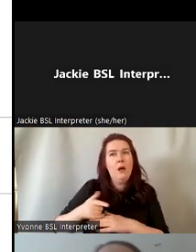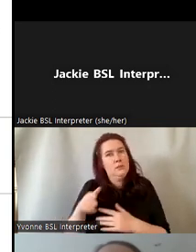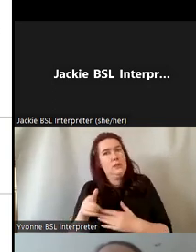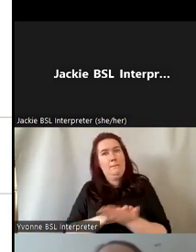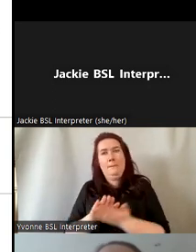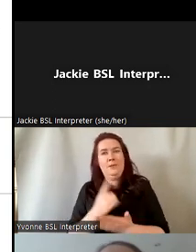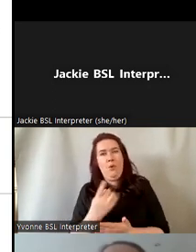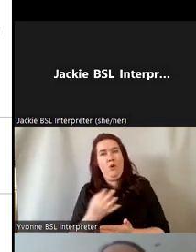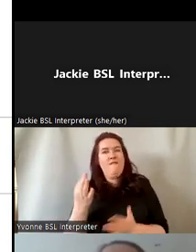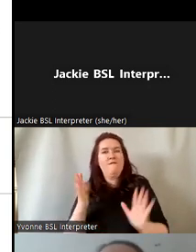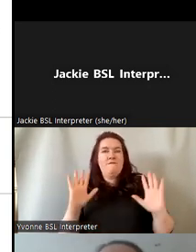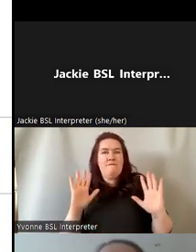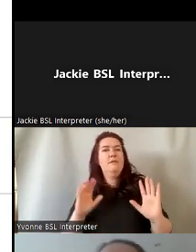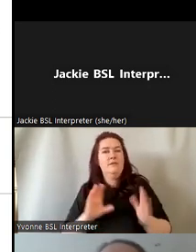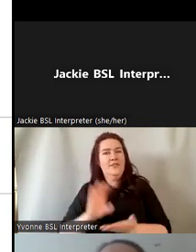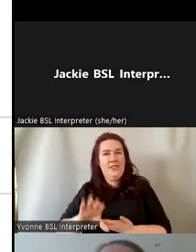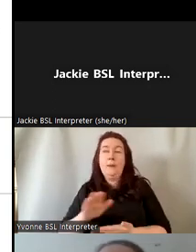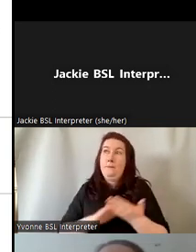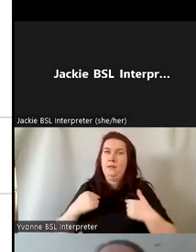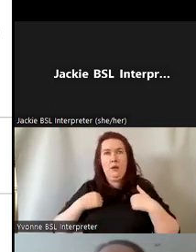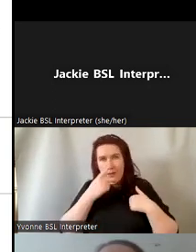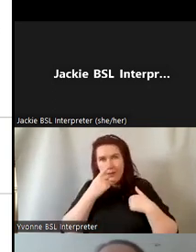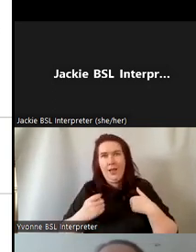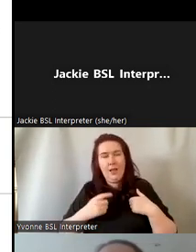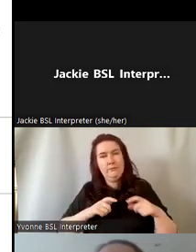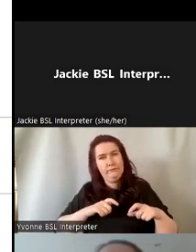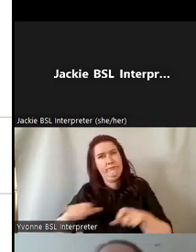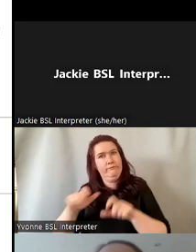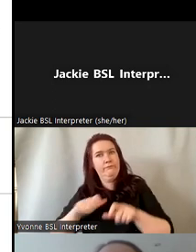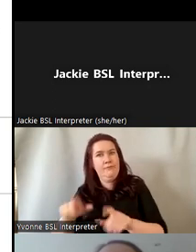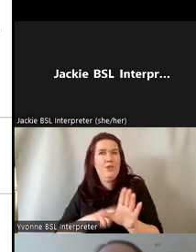option for the museum to to keep it going for future years